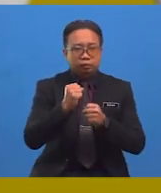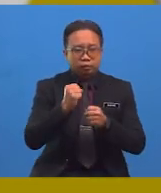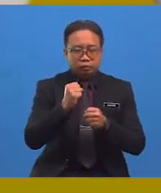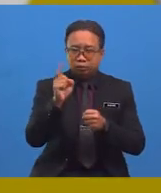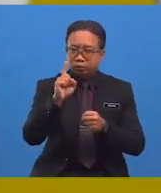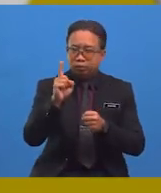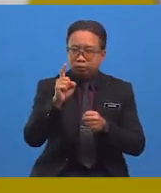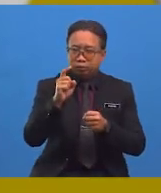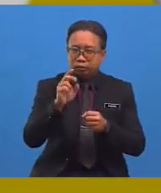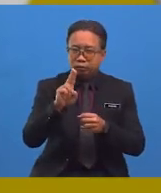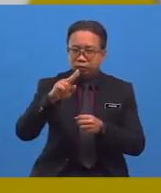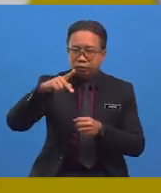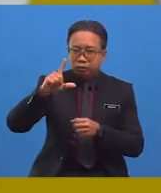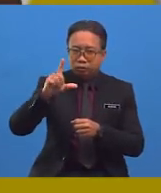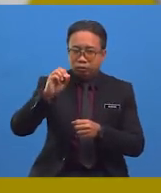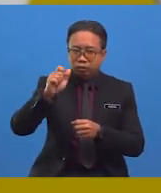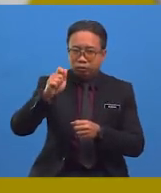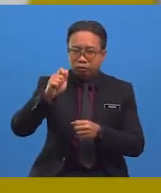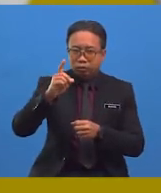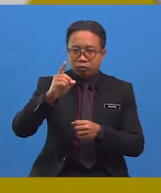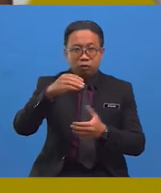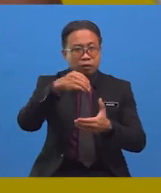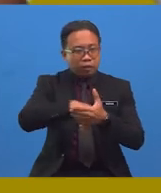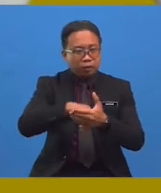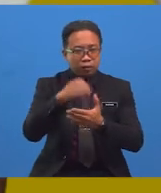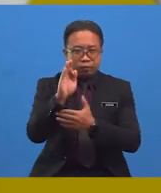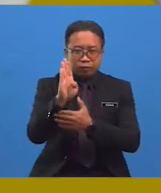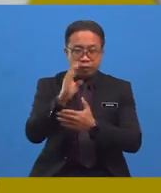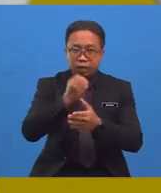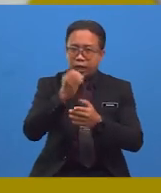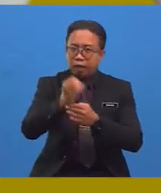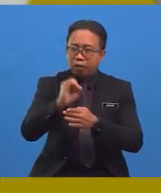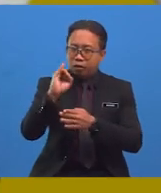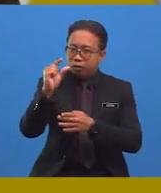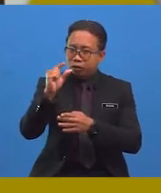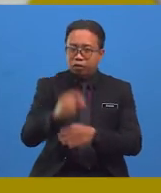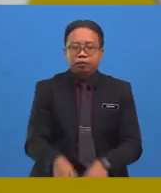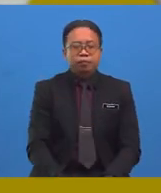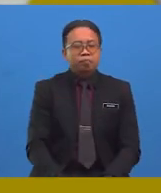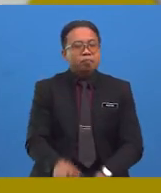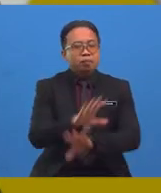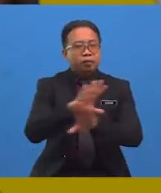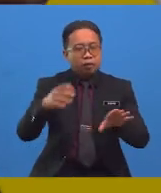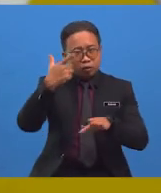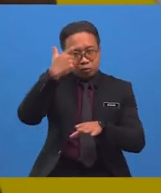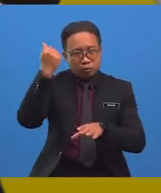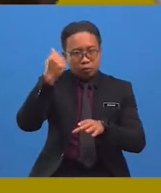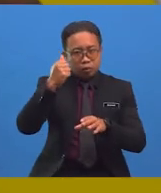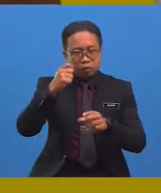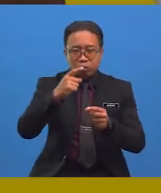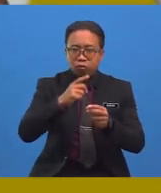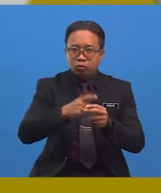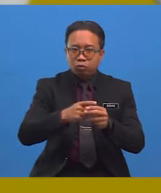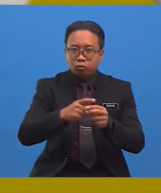social media with the permission of your parents or guardians. Do not forget to use these